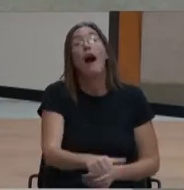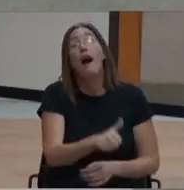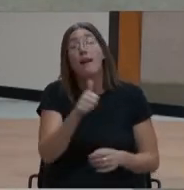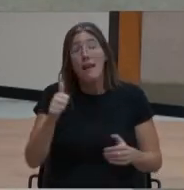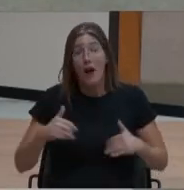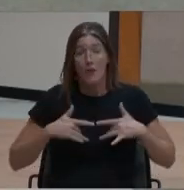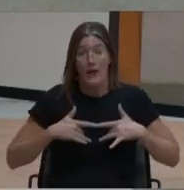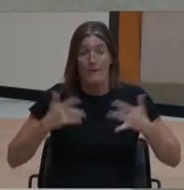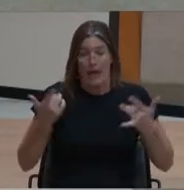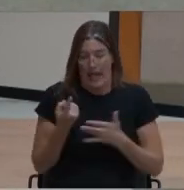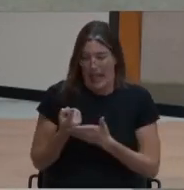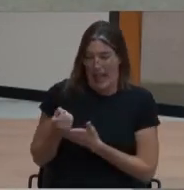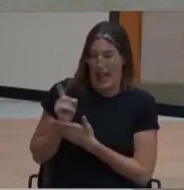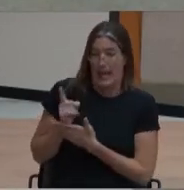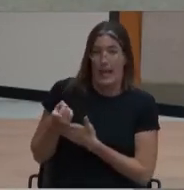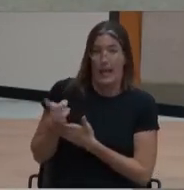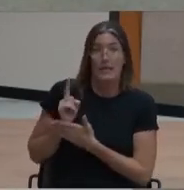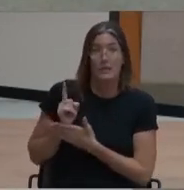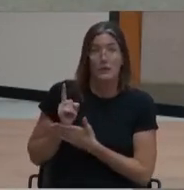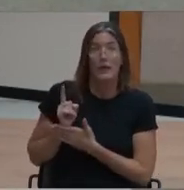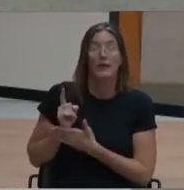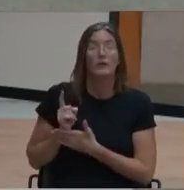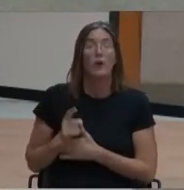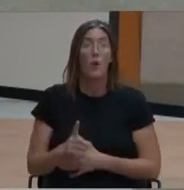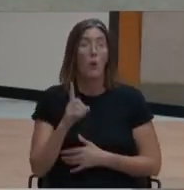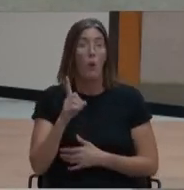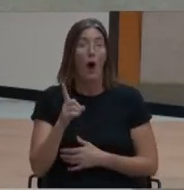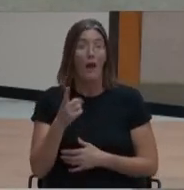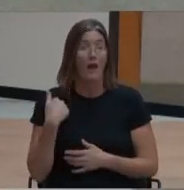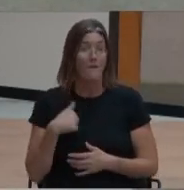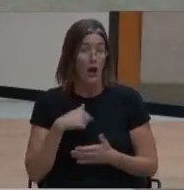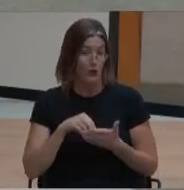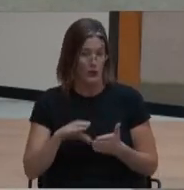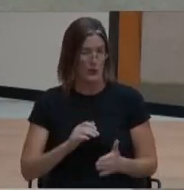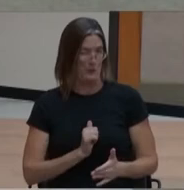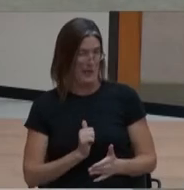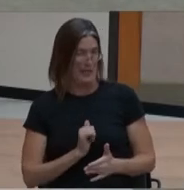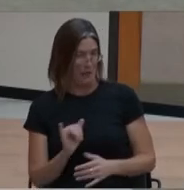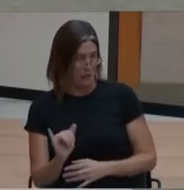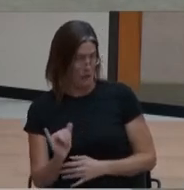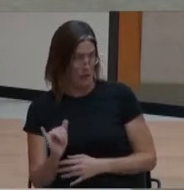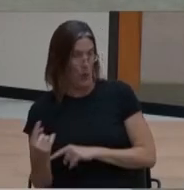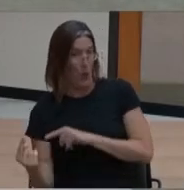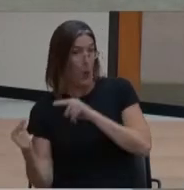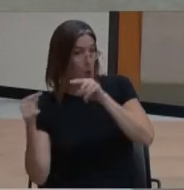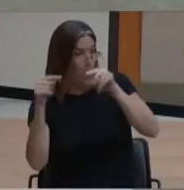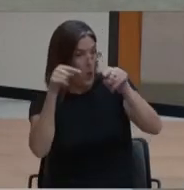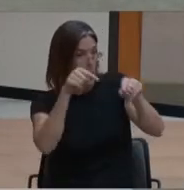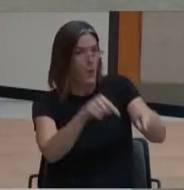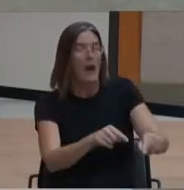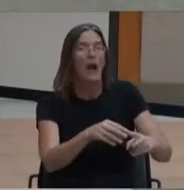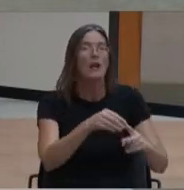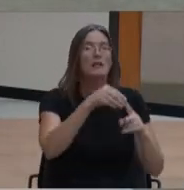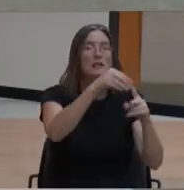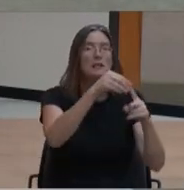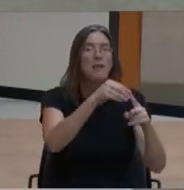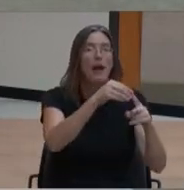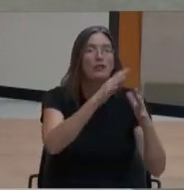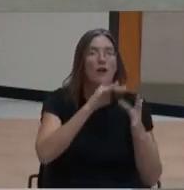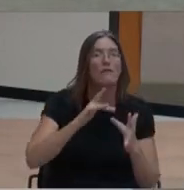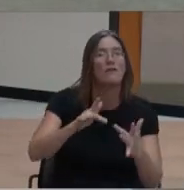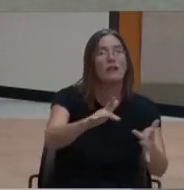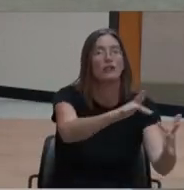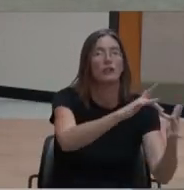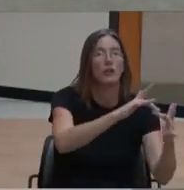week when our B students, including myself, were personally invited to attend a special field trip to a